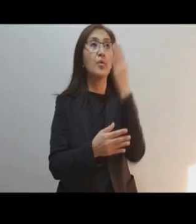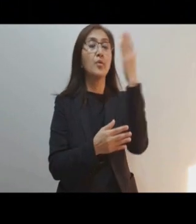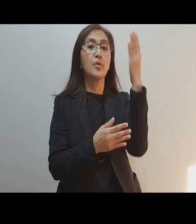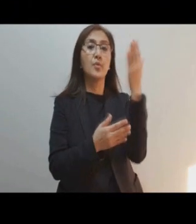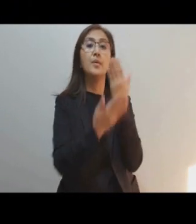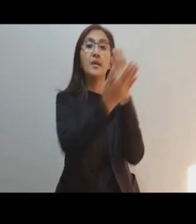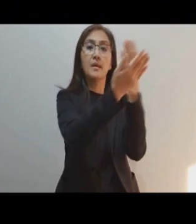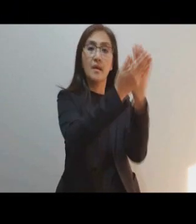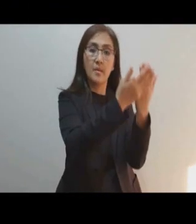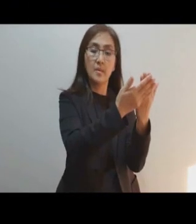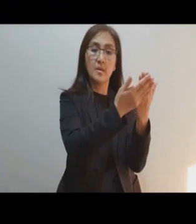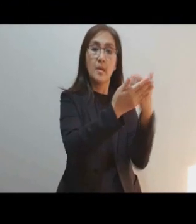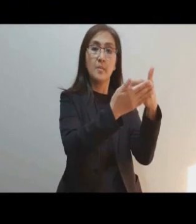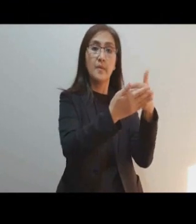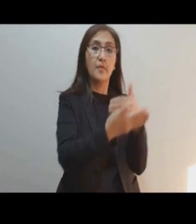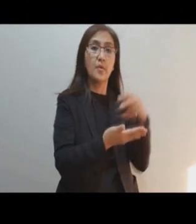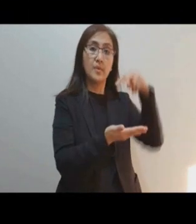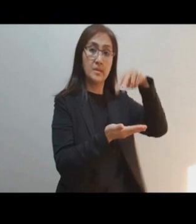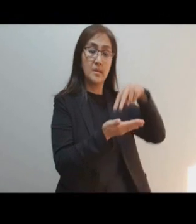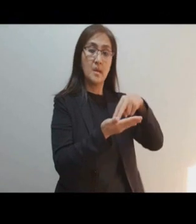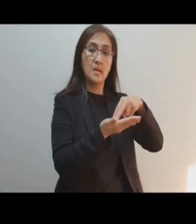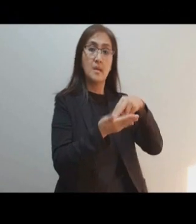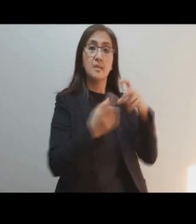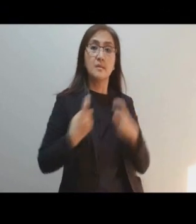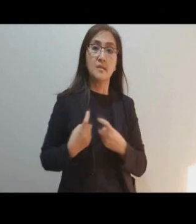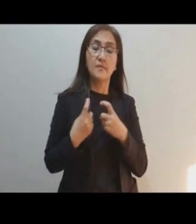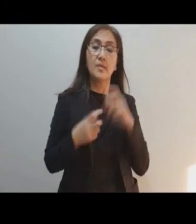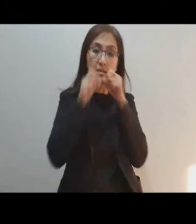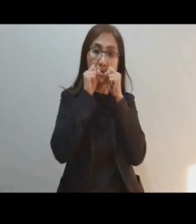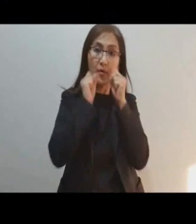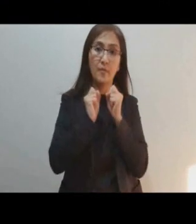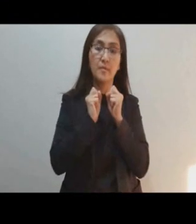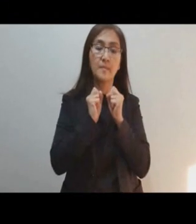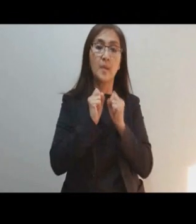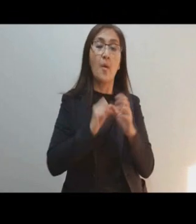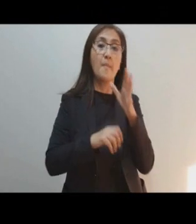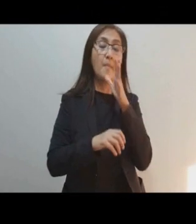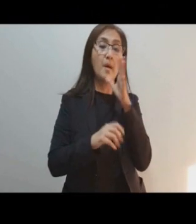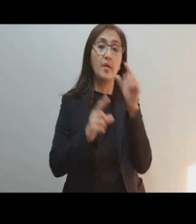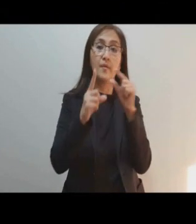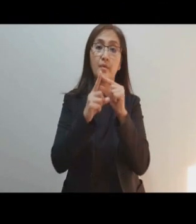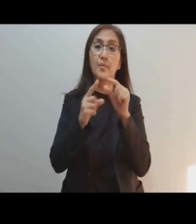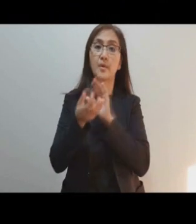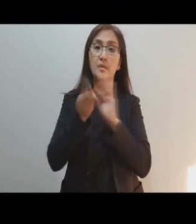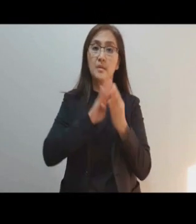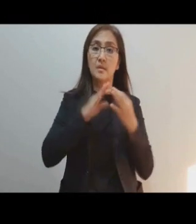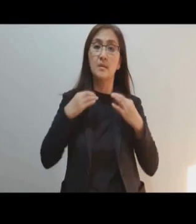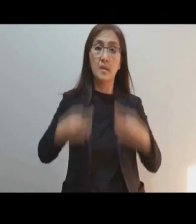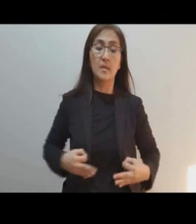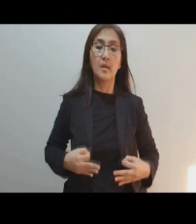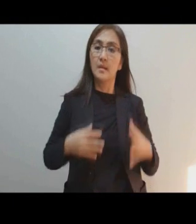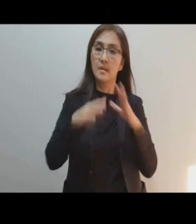To you we come, before you we stand, sinful and sorrowful. O Mother of the Word incarnate,